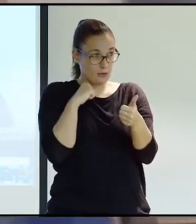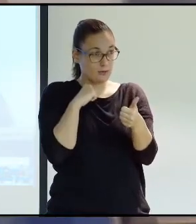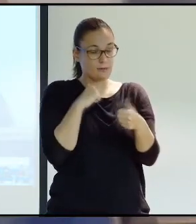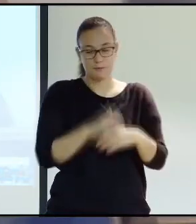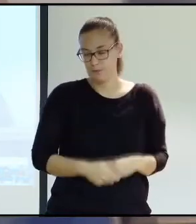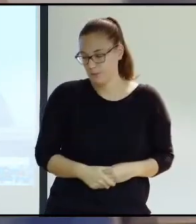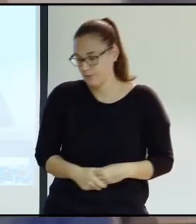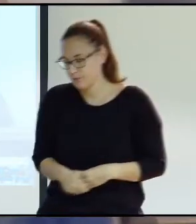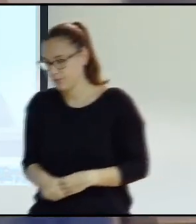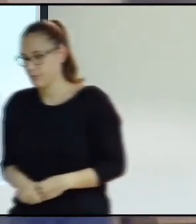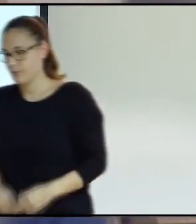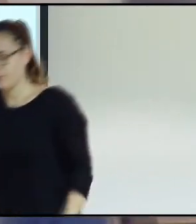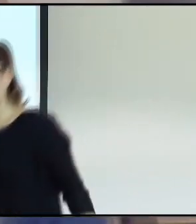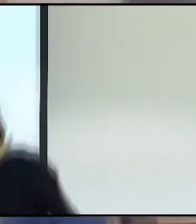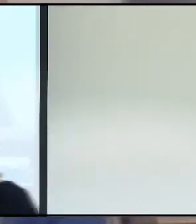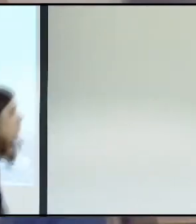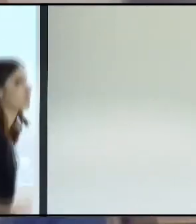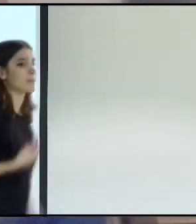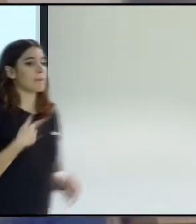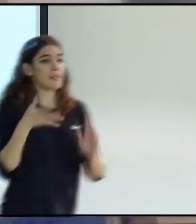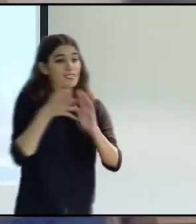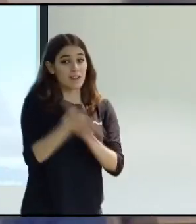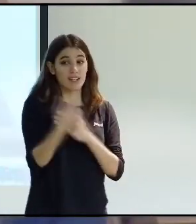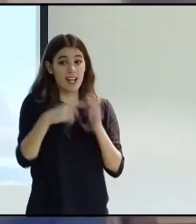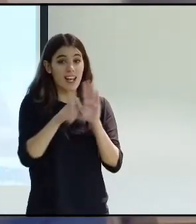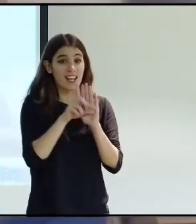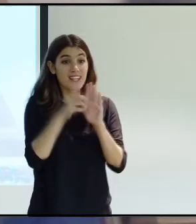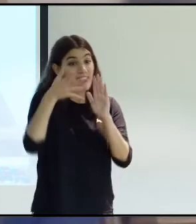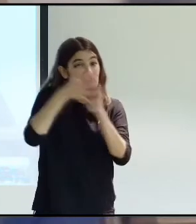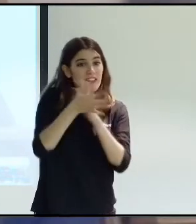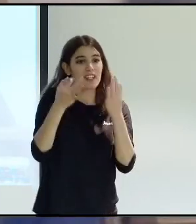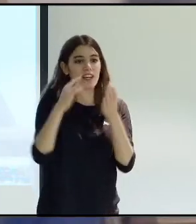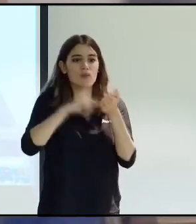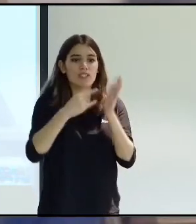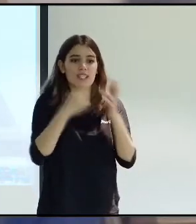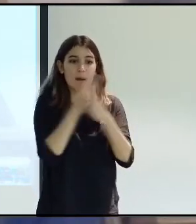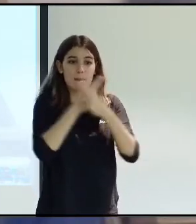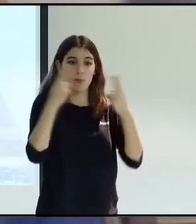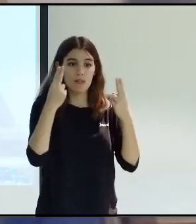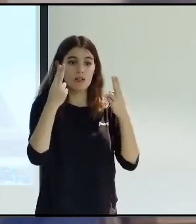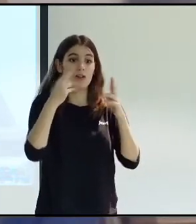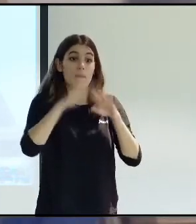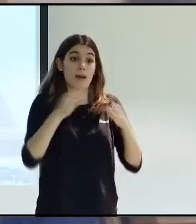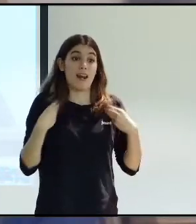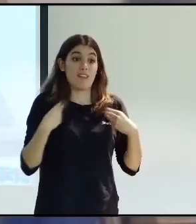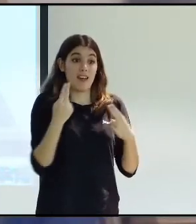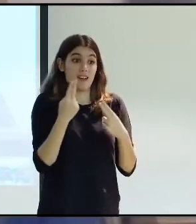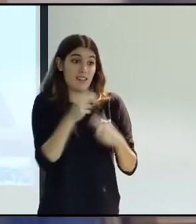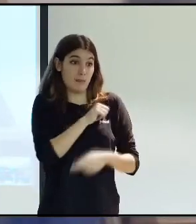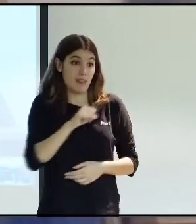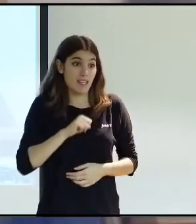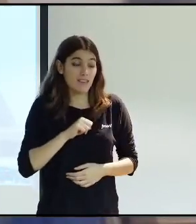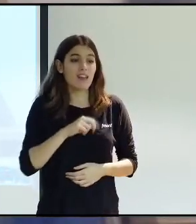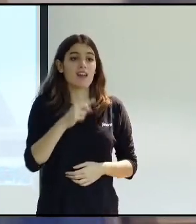share the services of a personal assistant. And we're also talking about